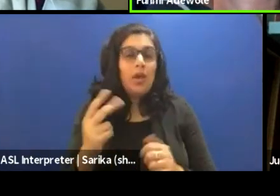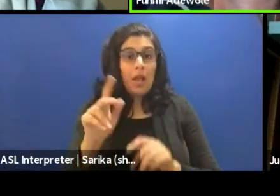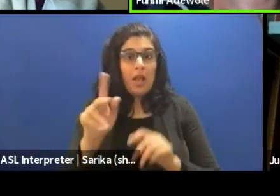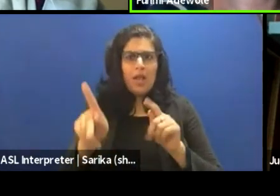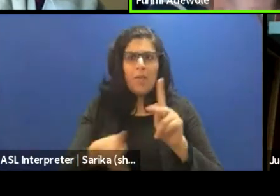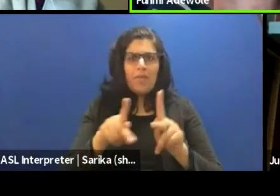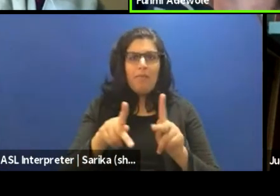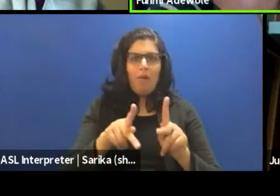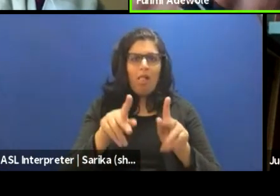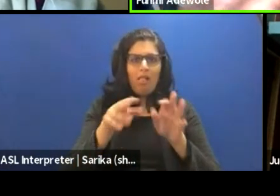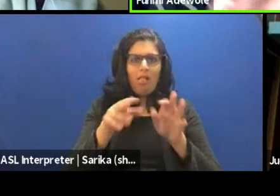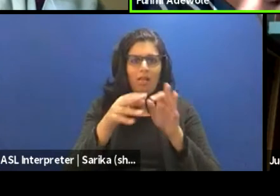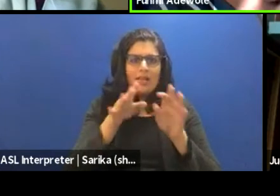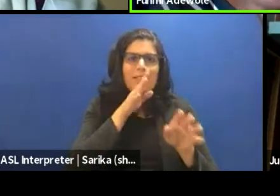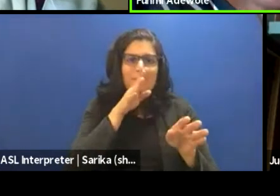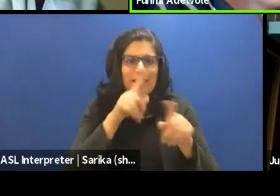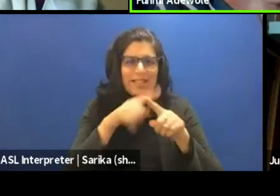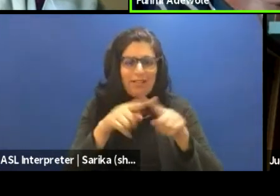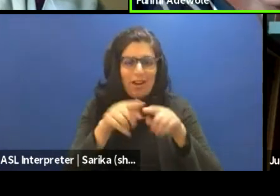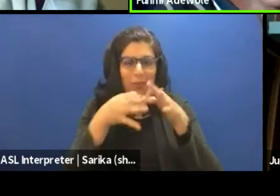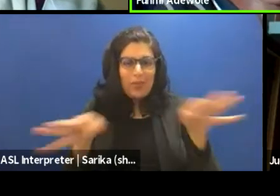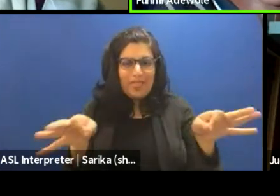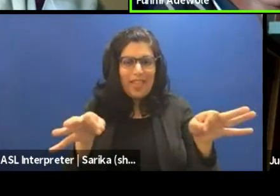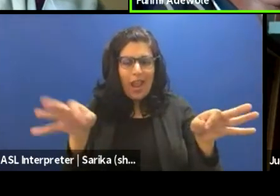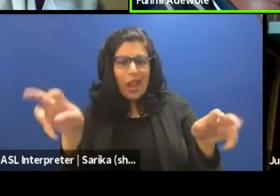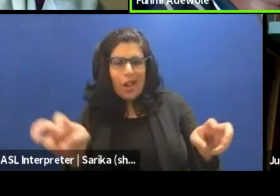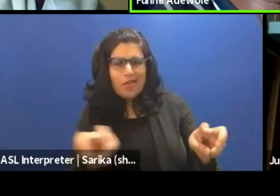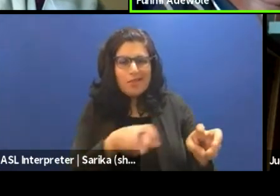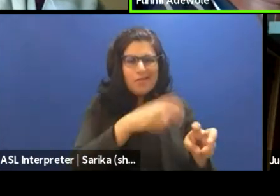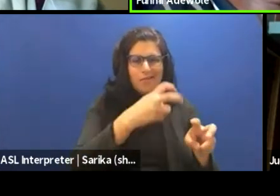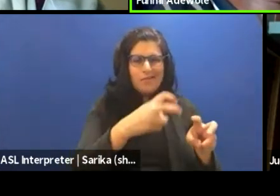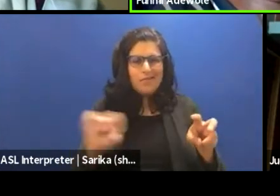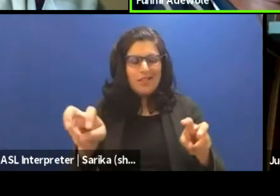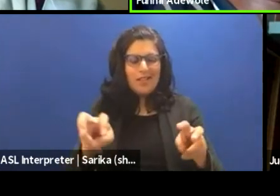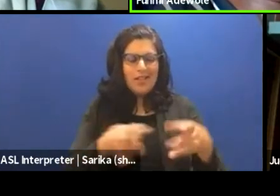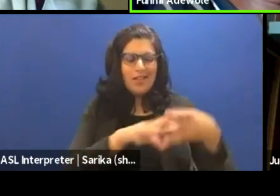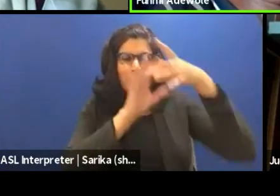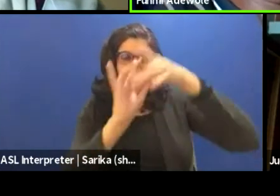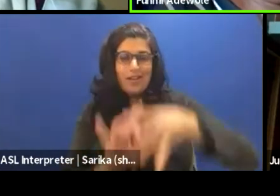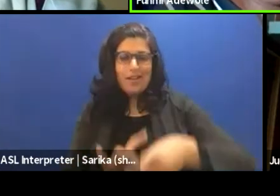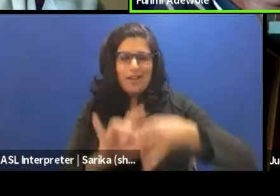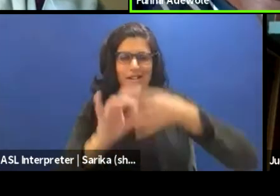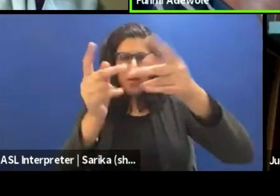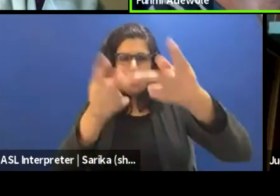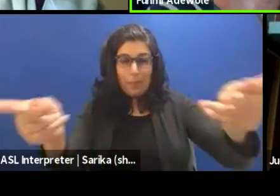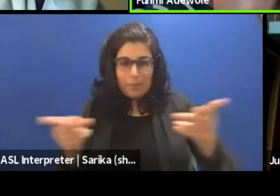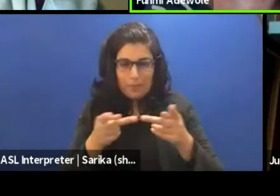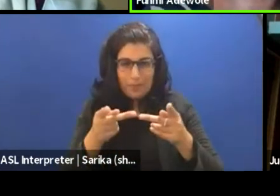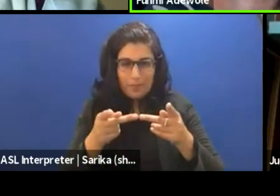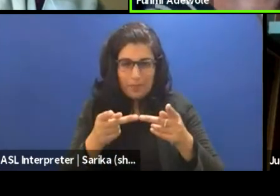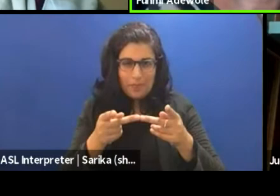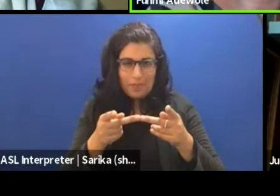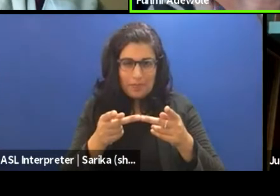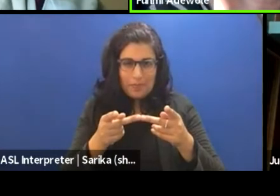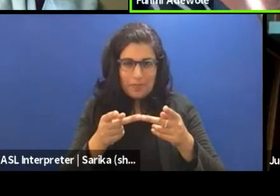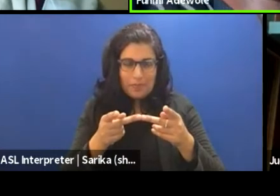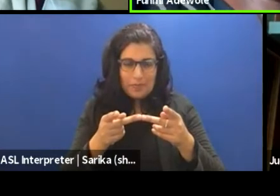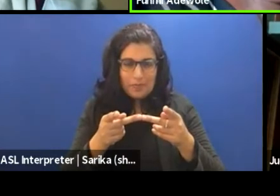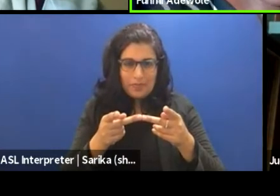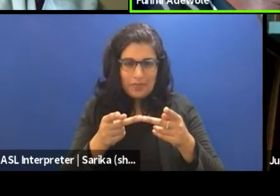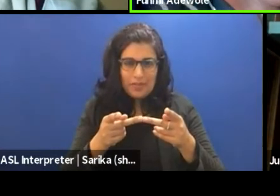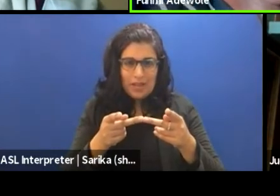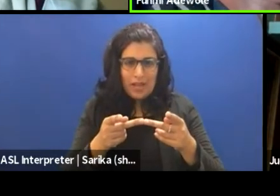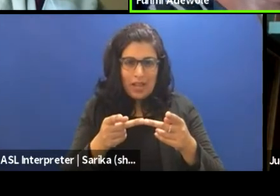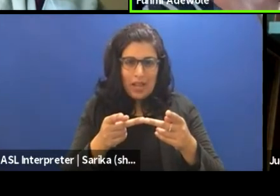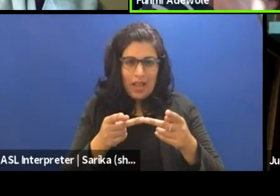languages. And then, then the shift into the geographical space, and you're taking this